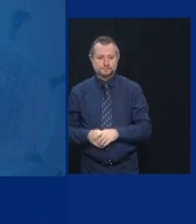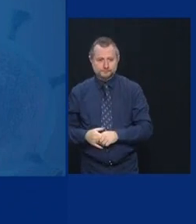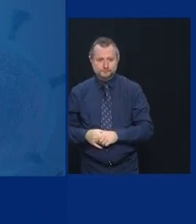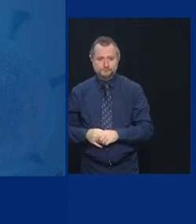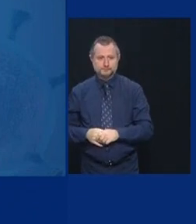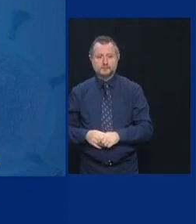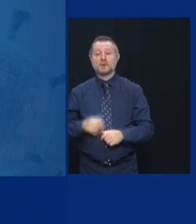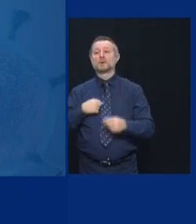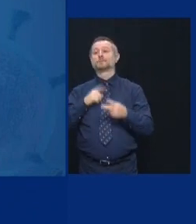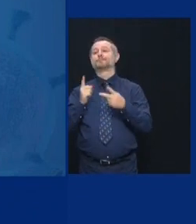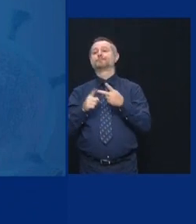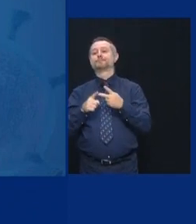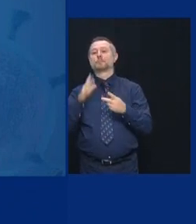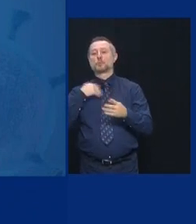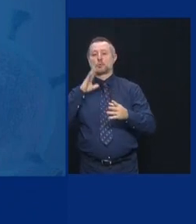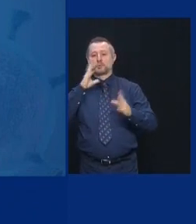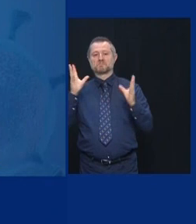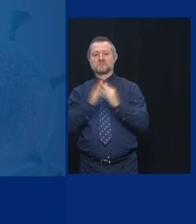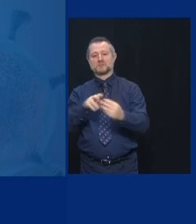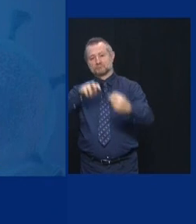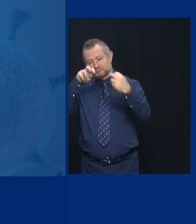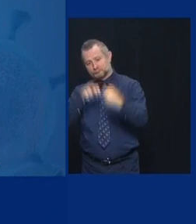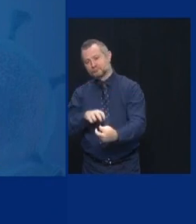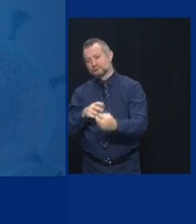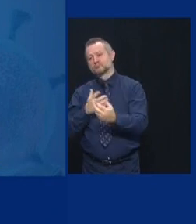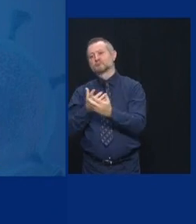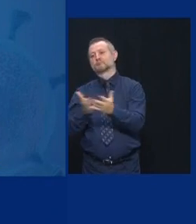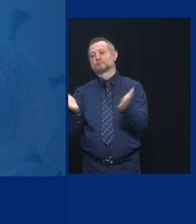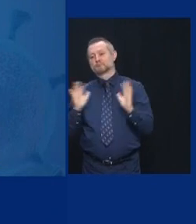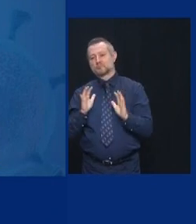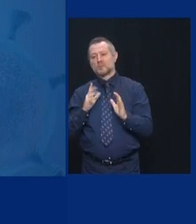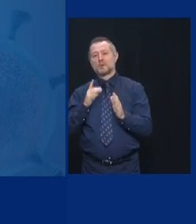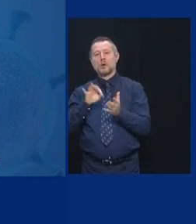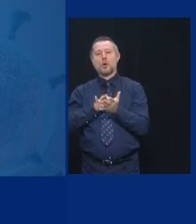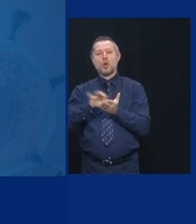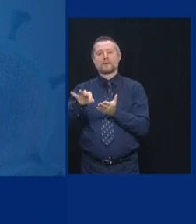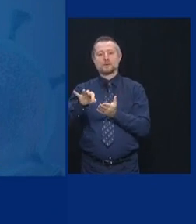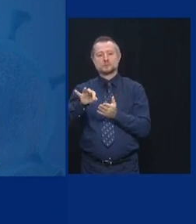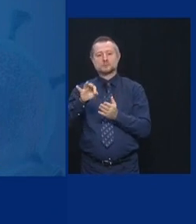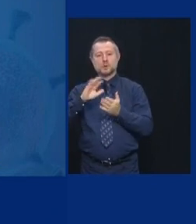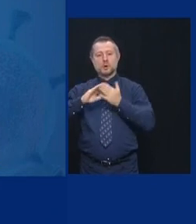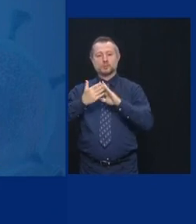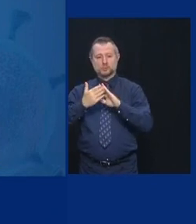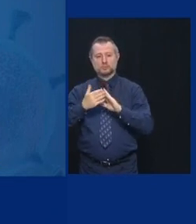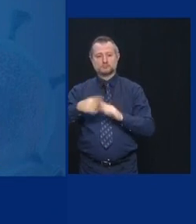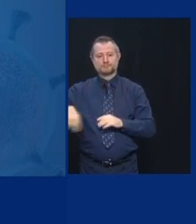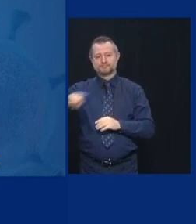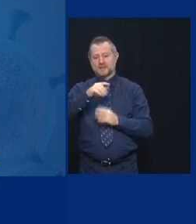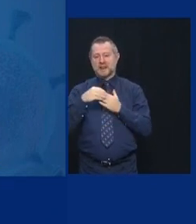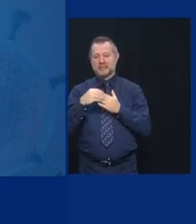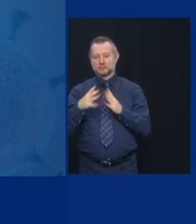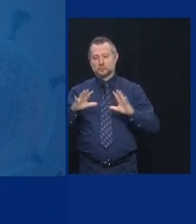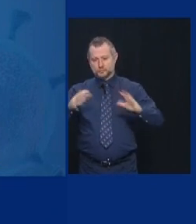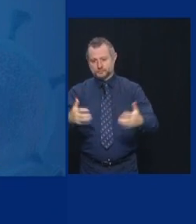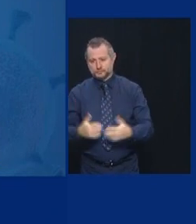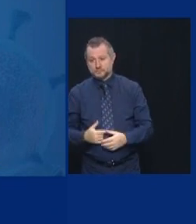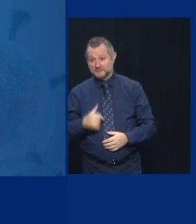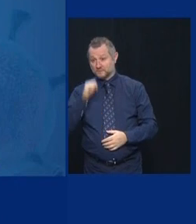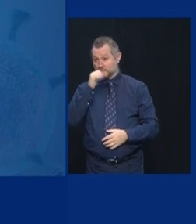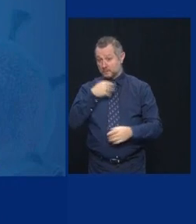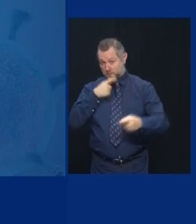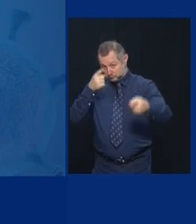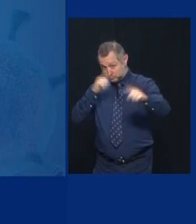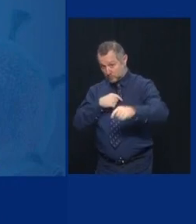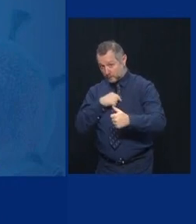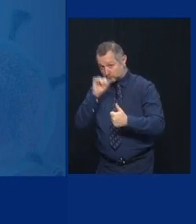I'm going to be meeting with the Orthodox community tomorrow, see if they will agree to live and abide